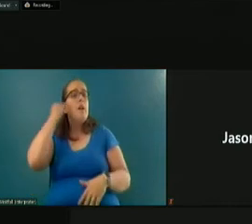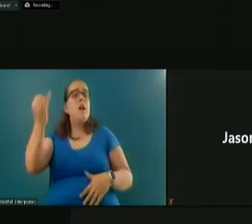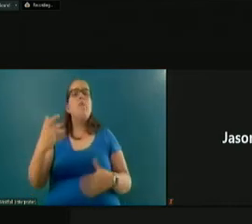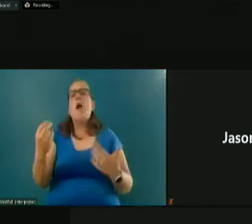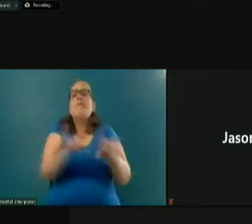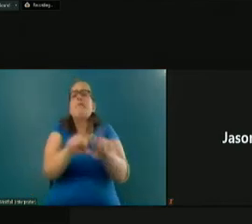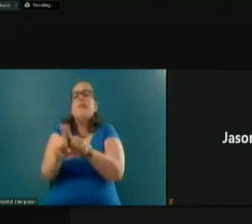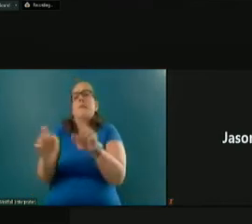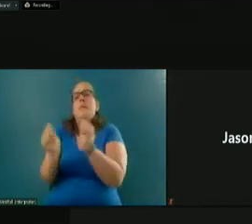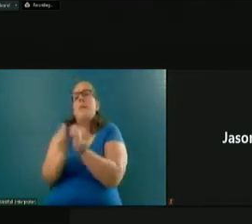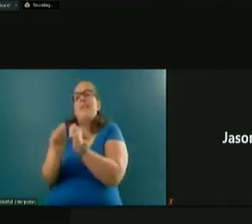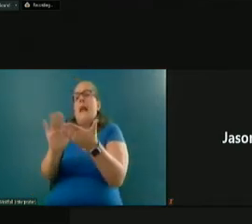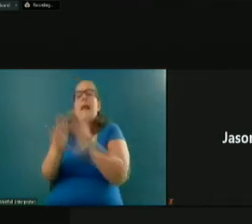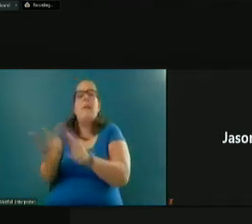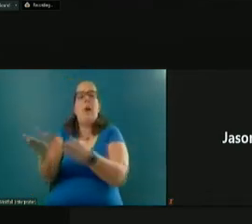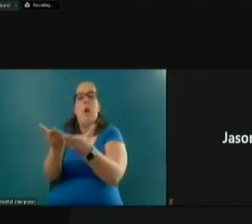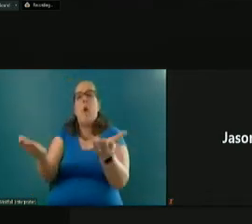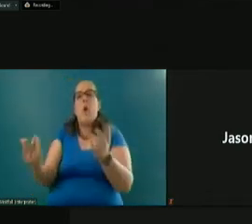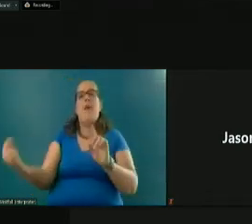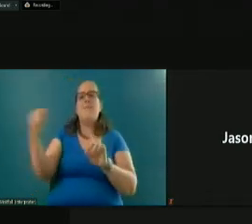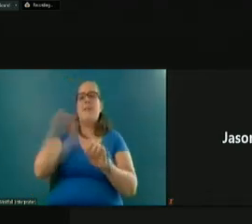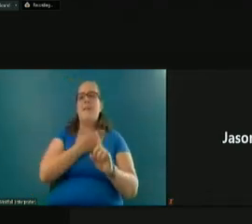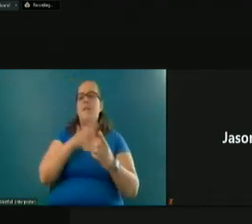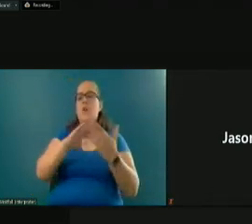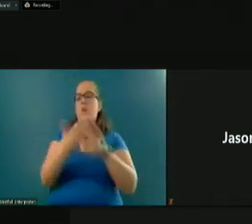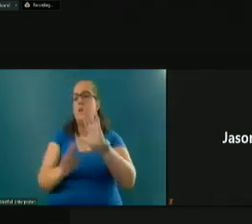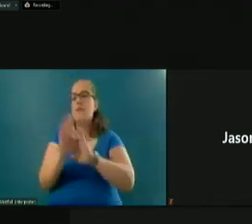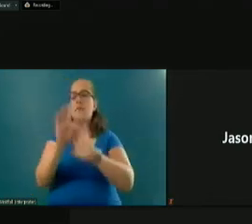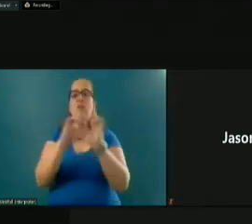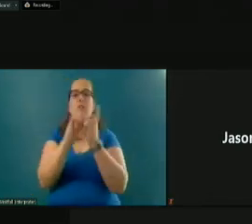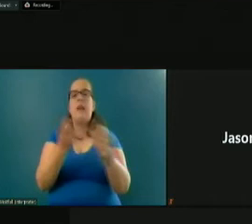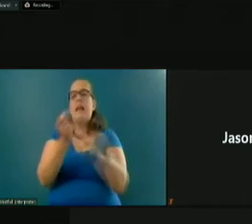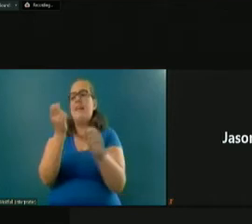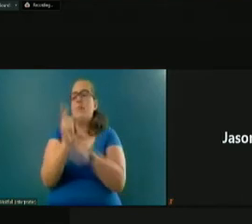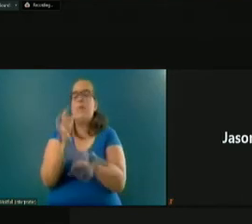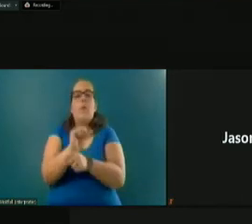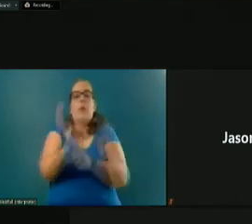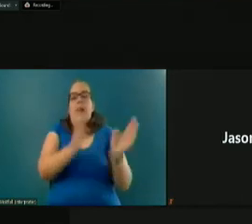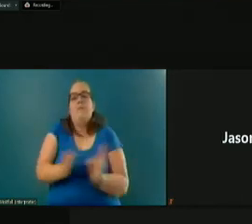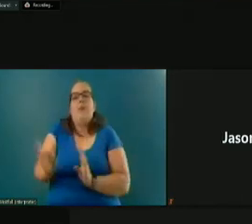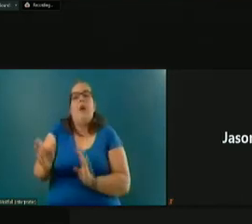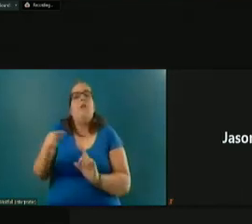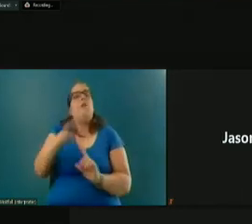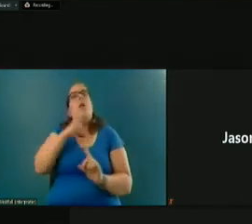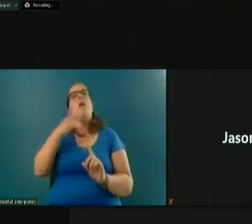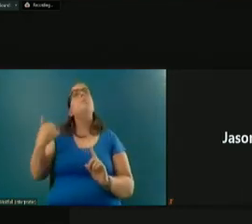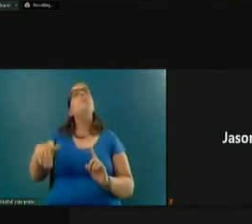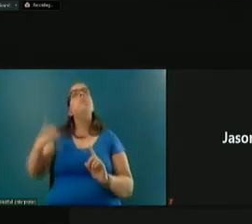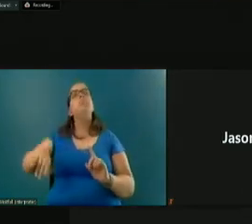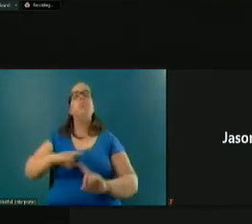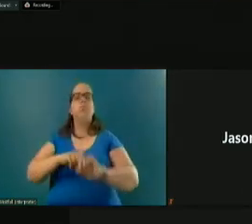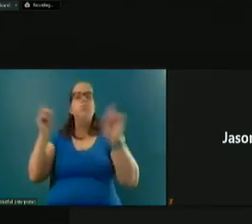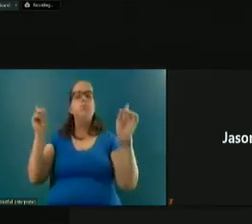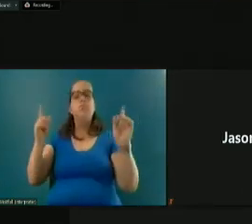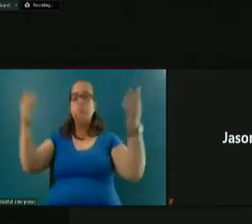the community. Going back to our community development department's annual work plan, it makes such a difference when we invite the public in